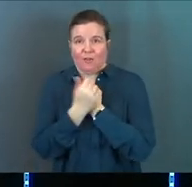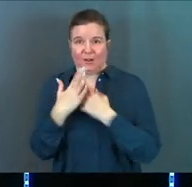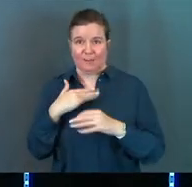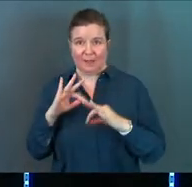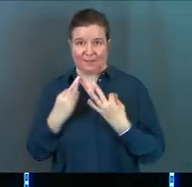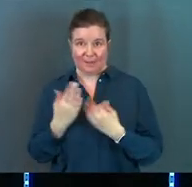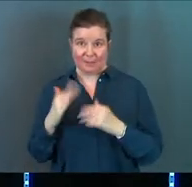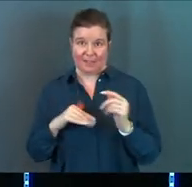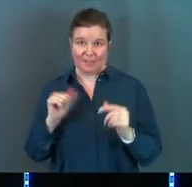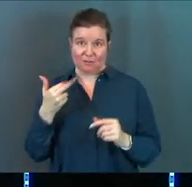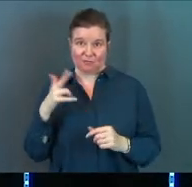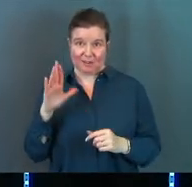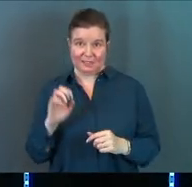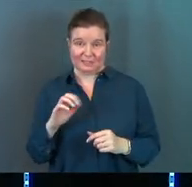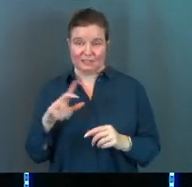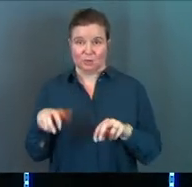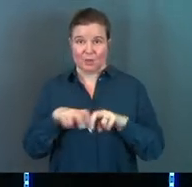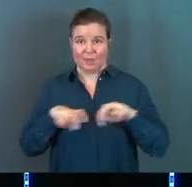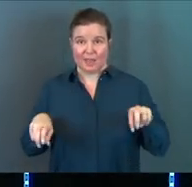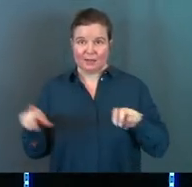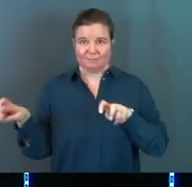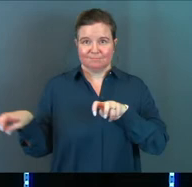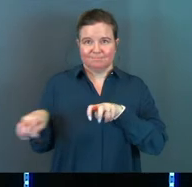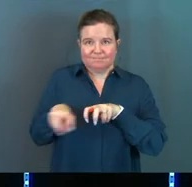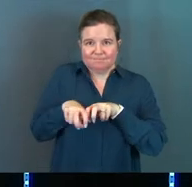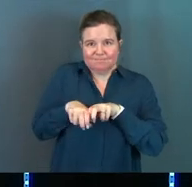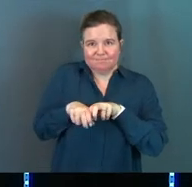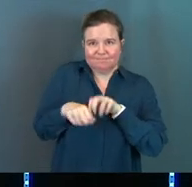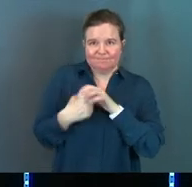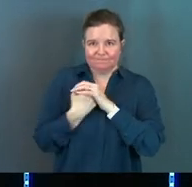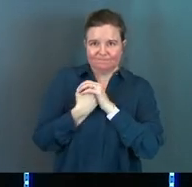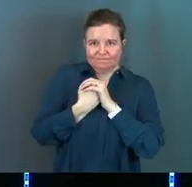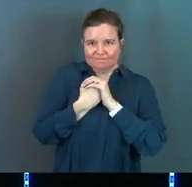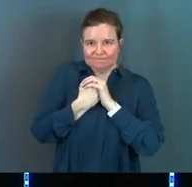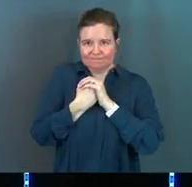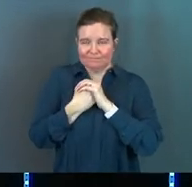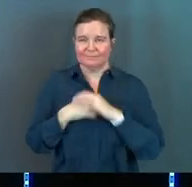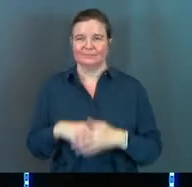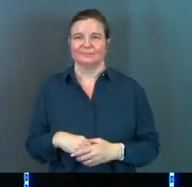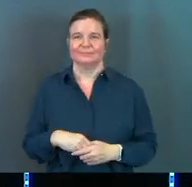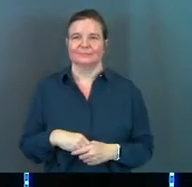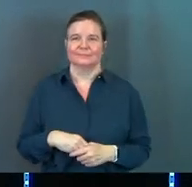family. Get on the couch, and she just piles herself onto you.